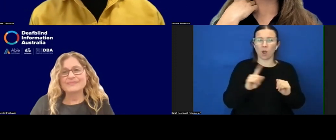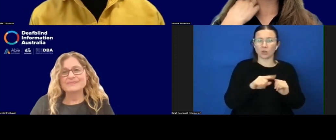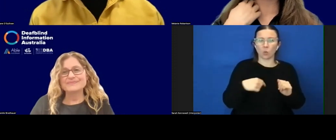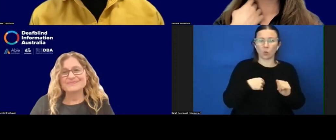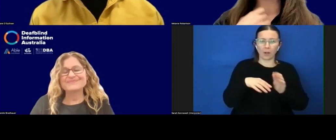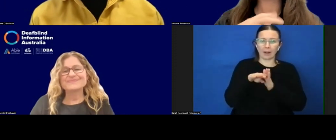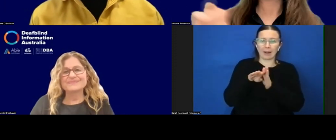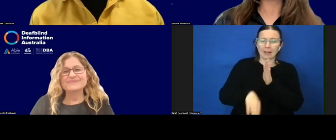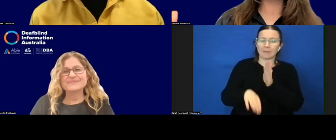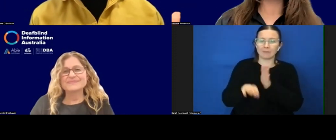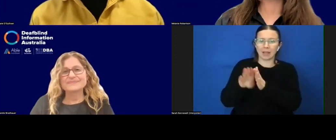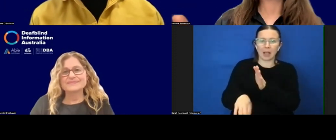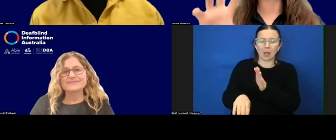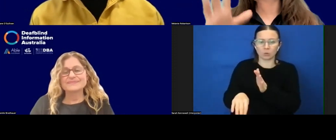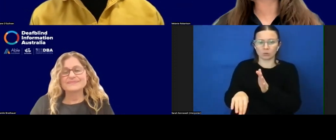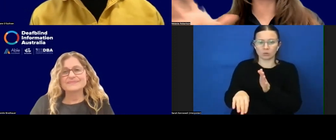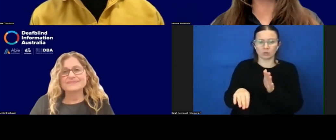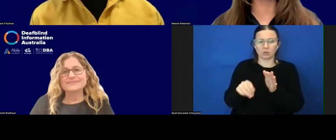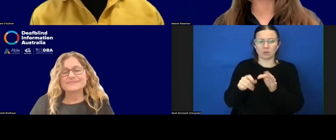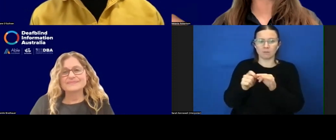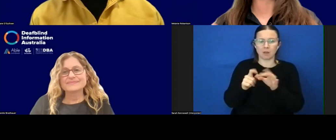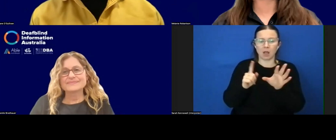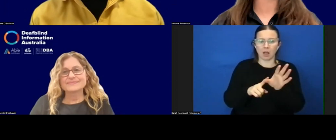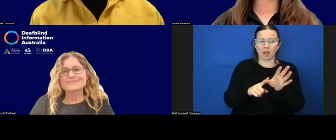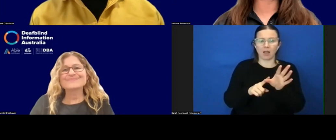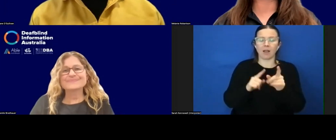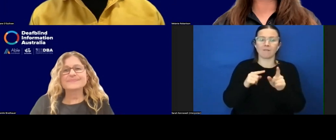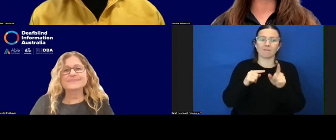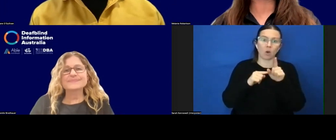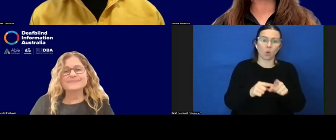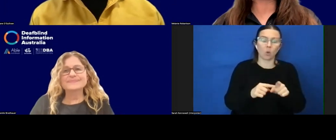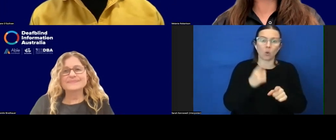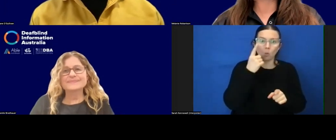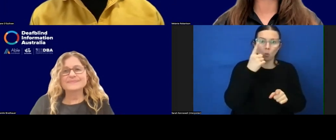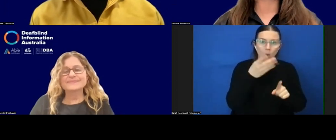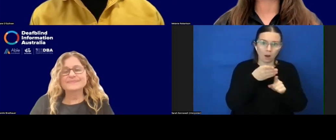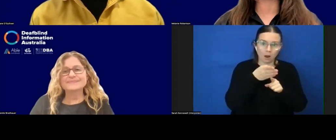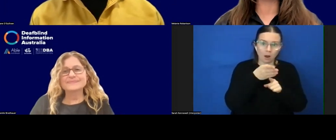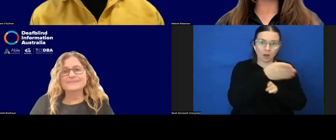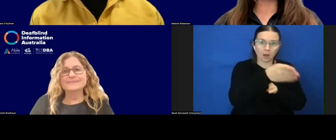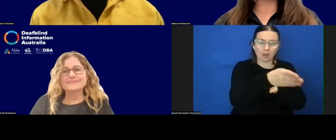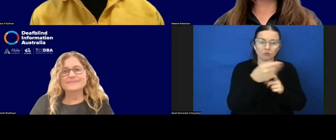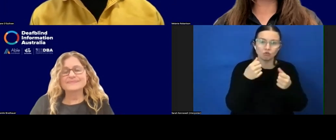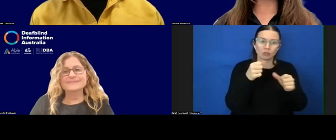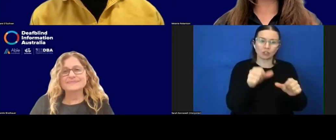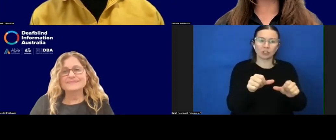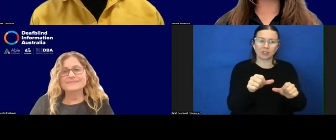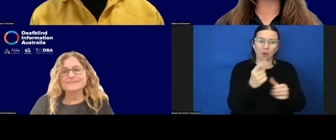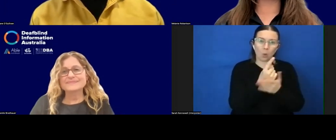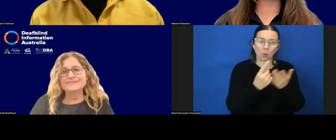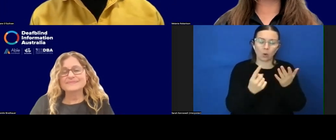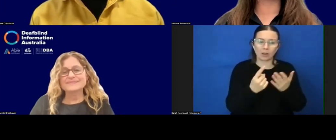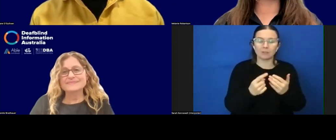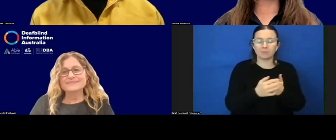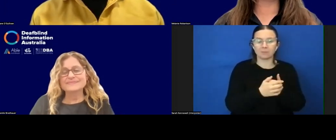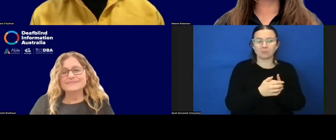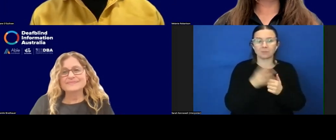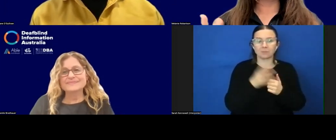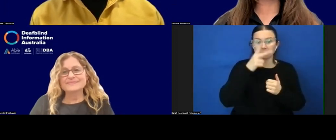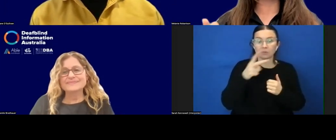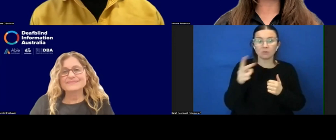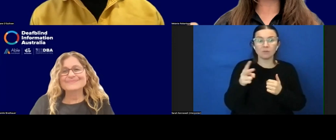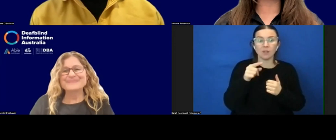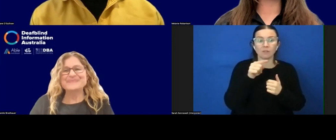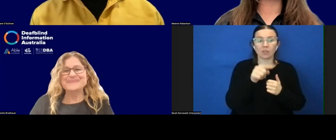by following one, one particular strategy sort of only. And, and often the child,